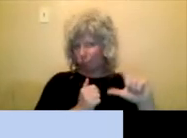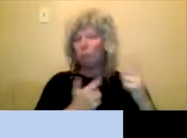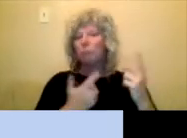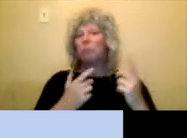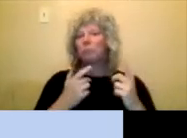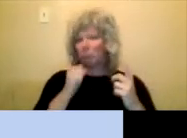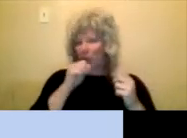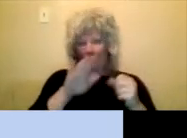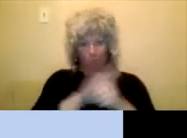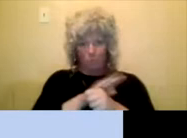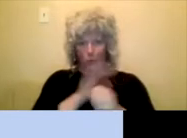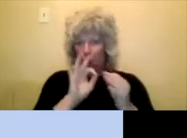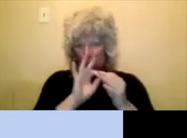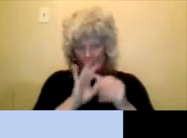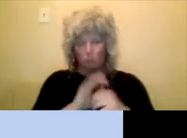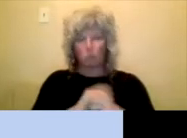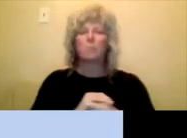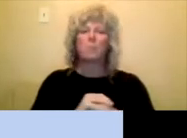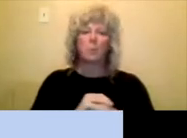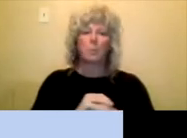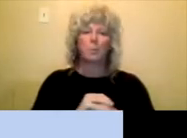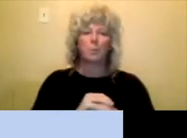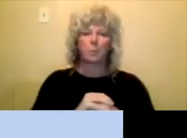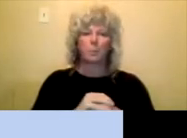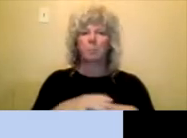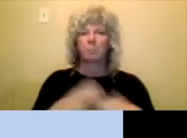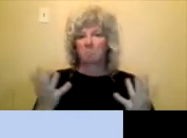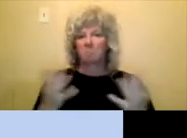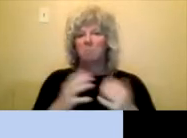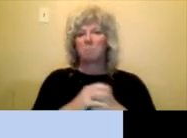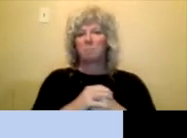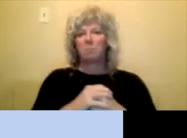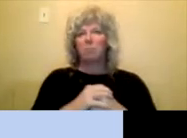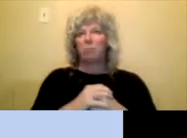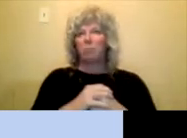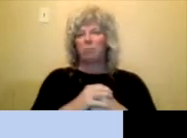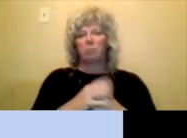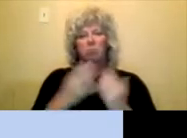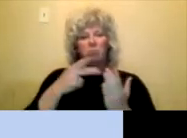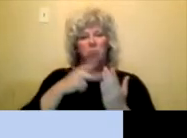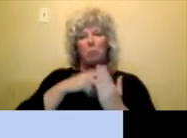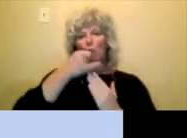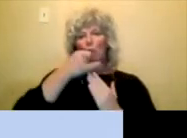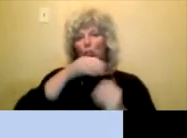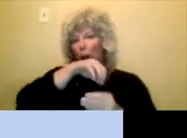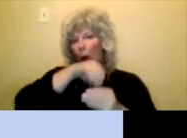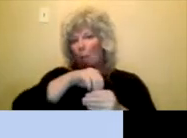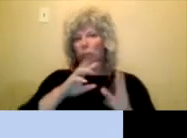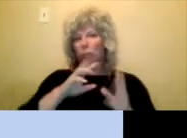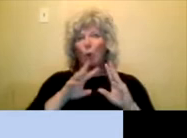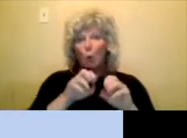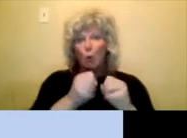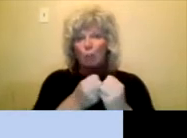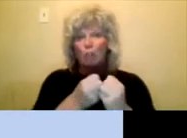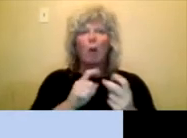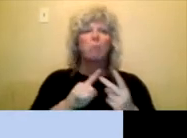for your budget. So projects can include activities like workshops or conferences,